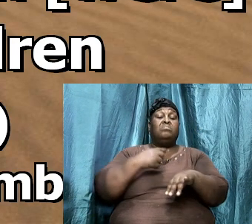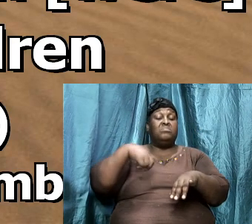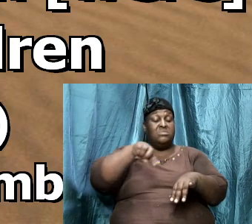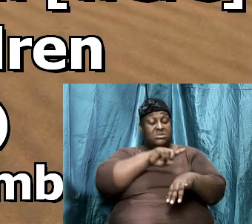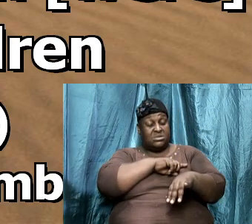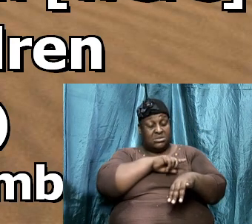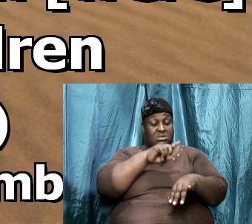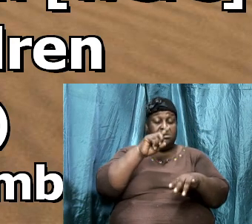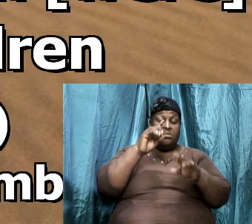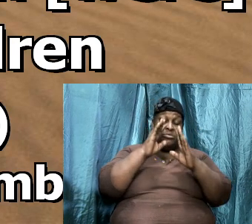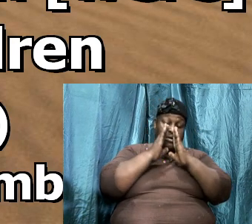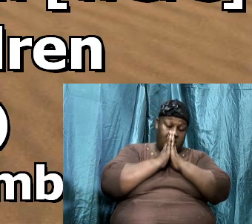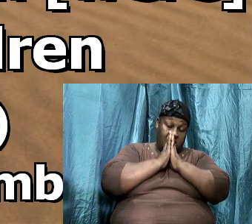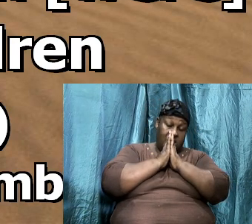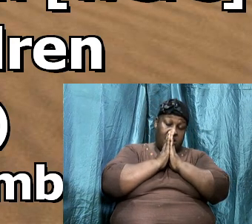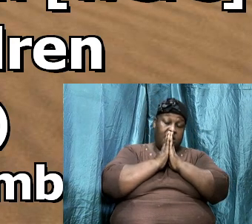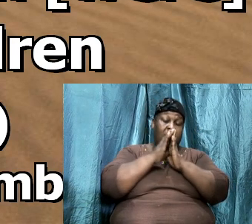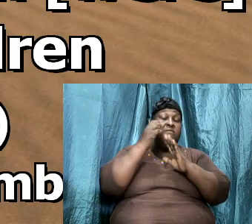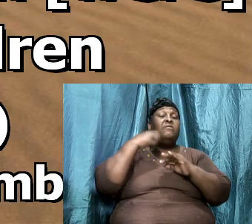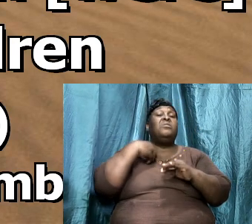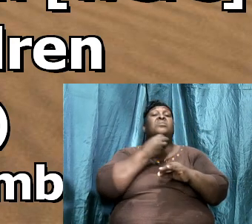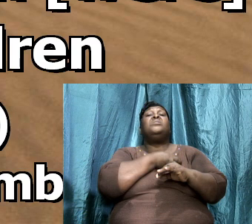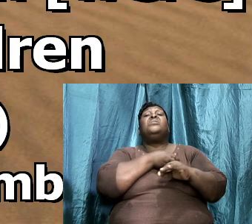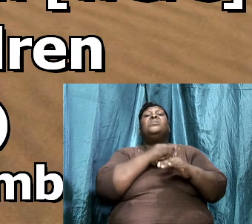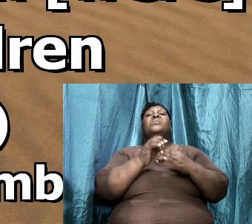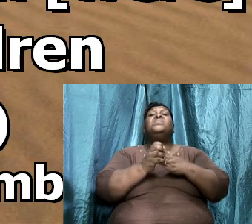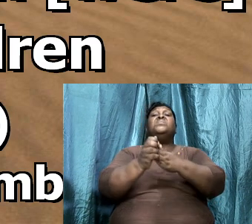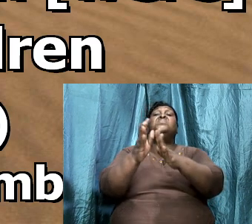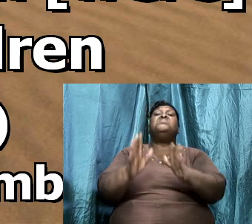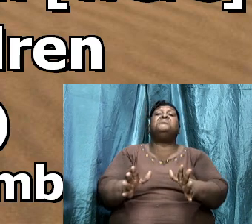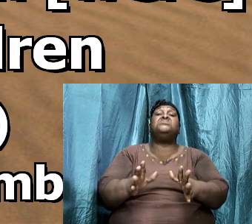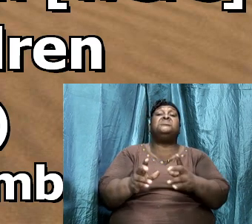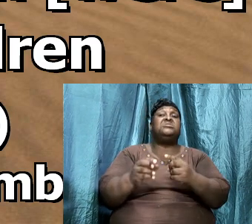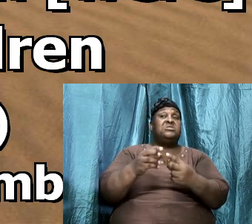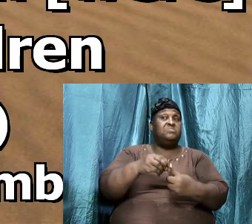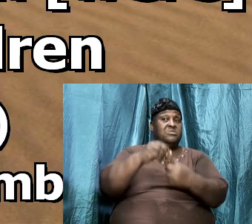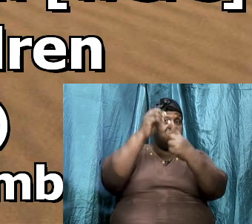pray for our leaders, especially in these times.